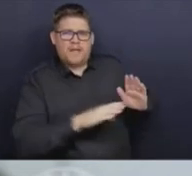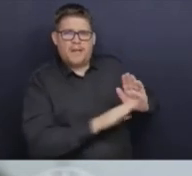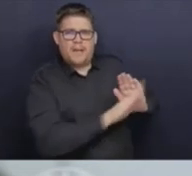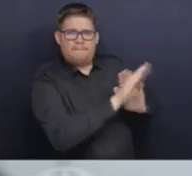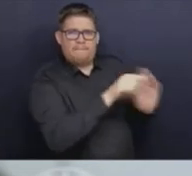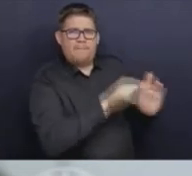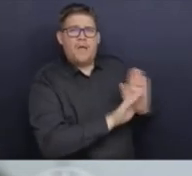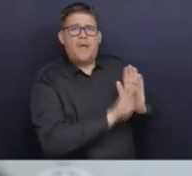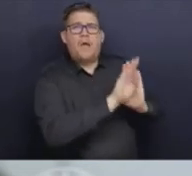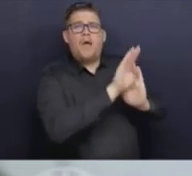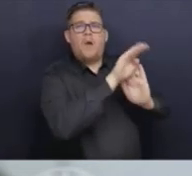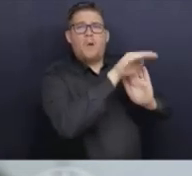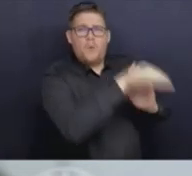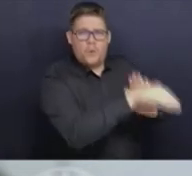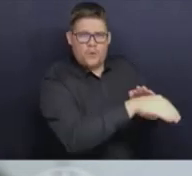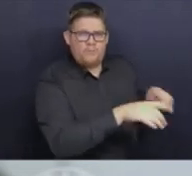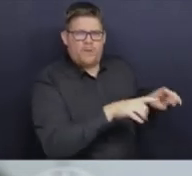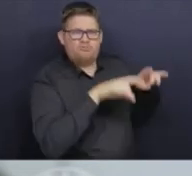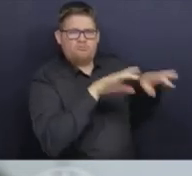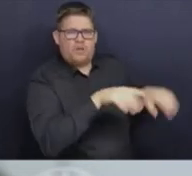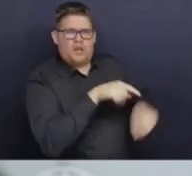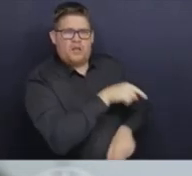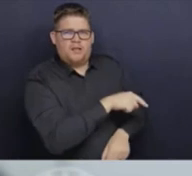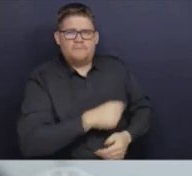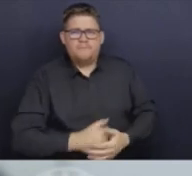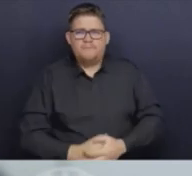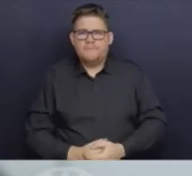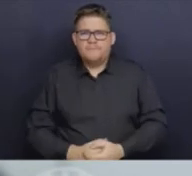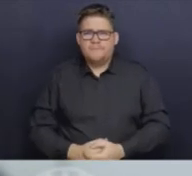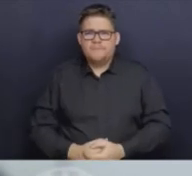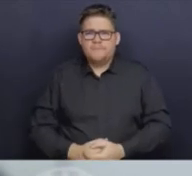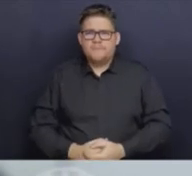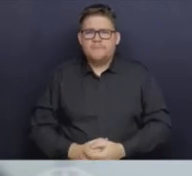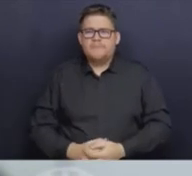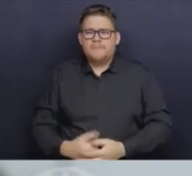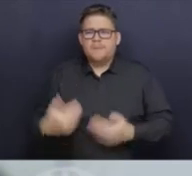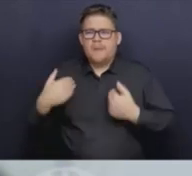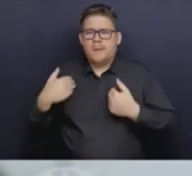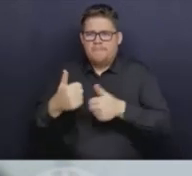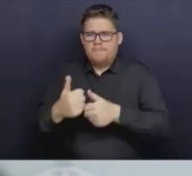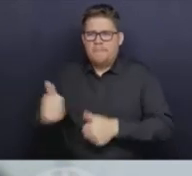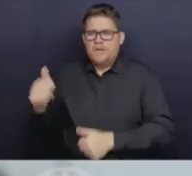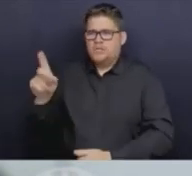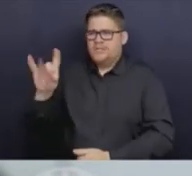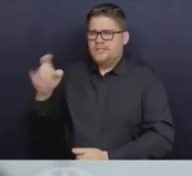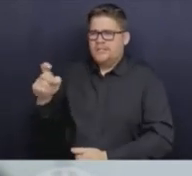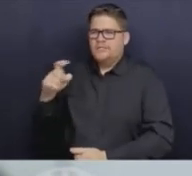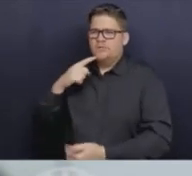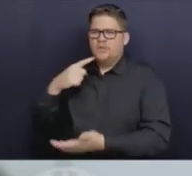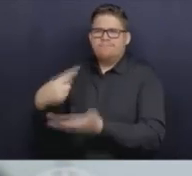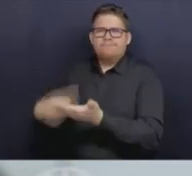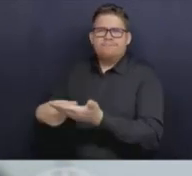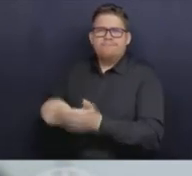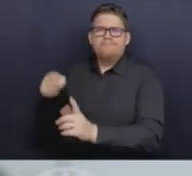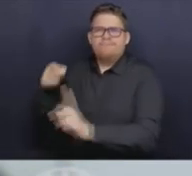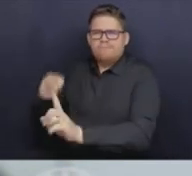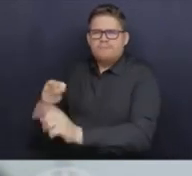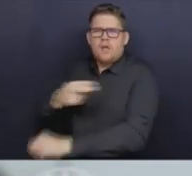the Minister will talk about impacts on the health system. So we did see that very rapid increase.